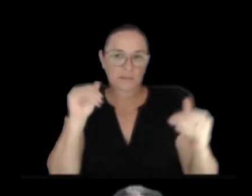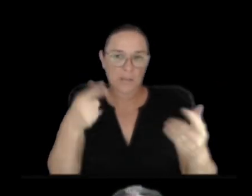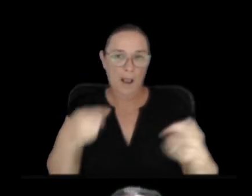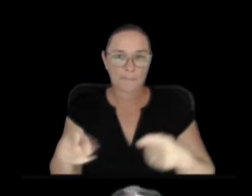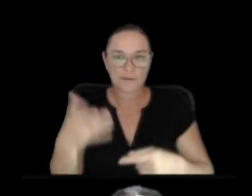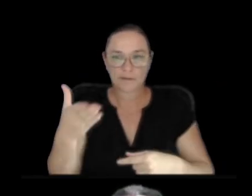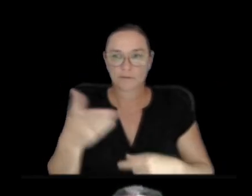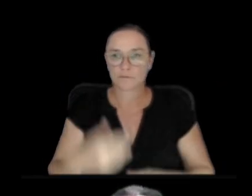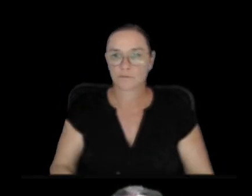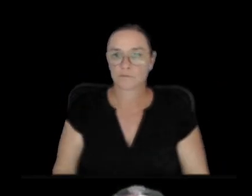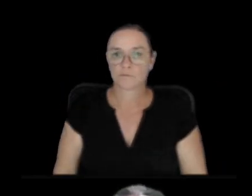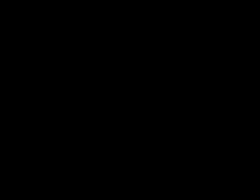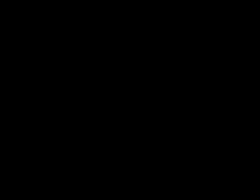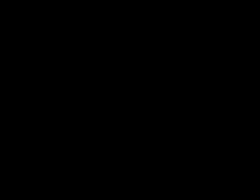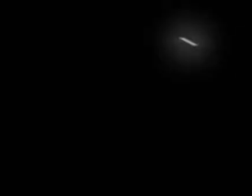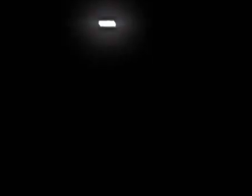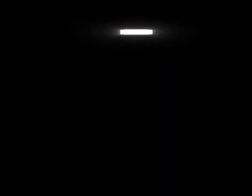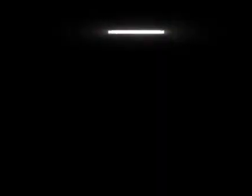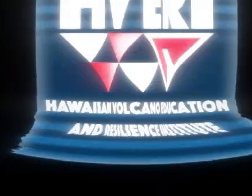And that's our summary for this week.